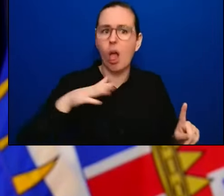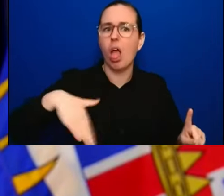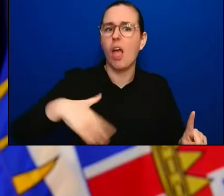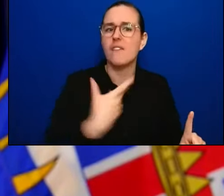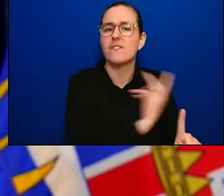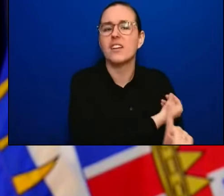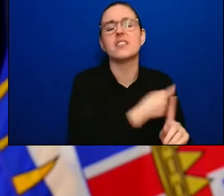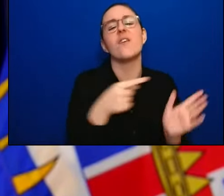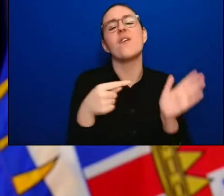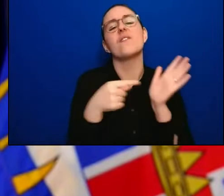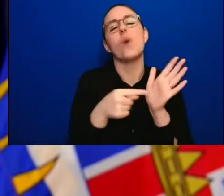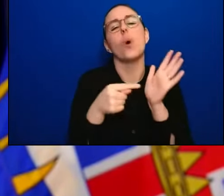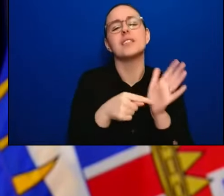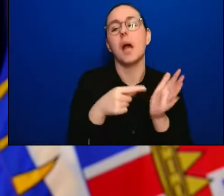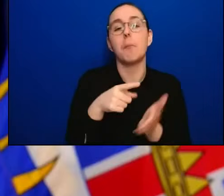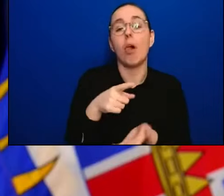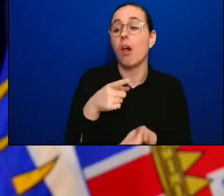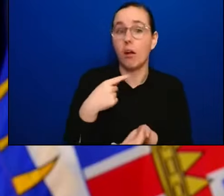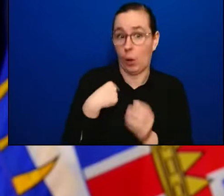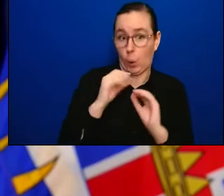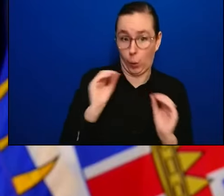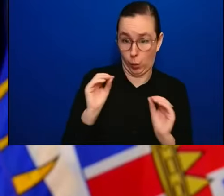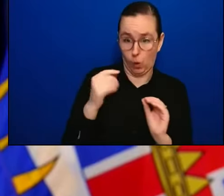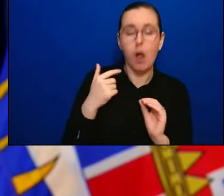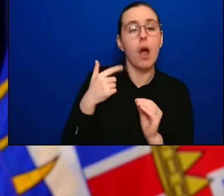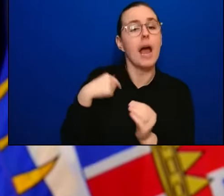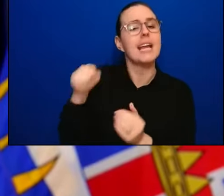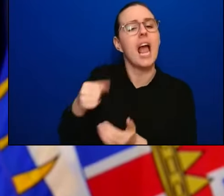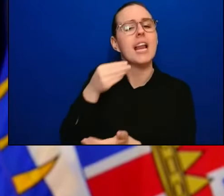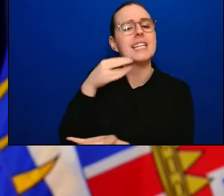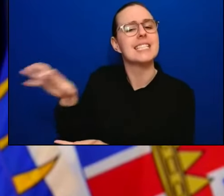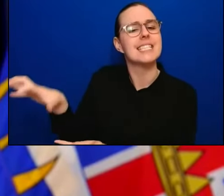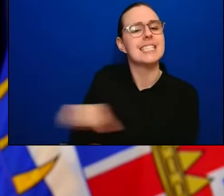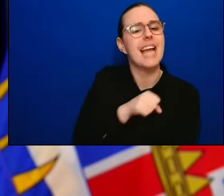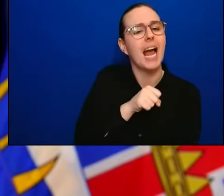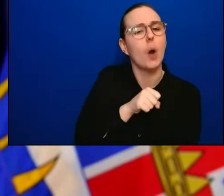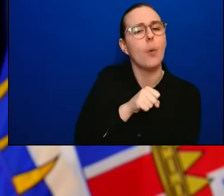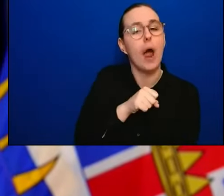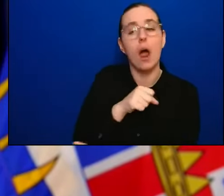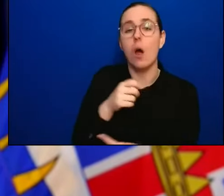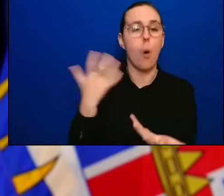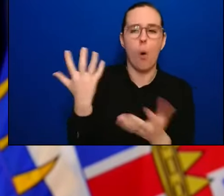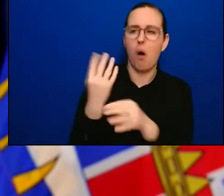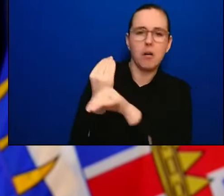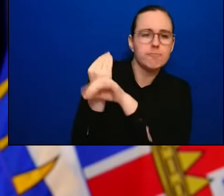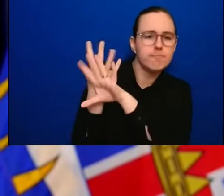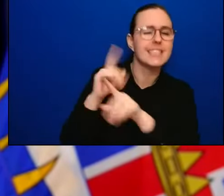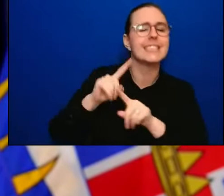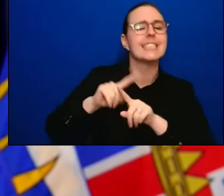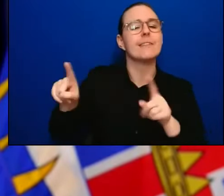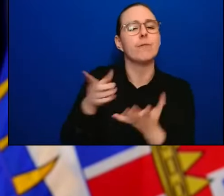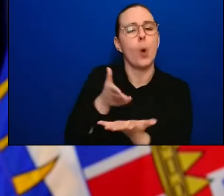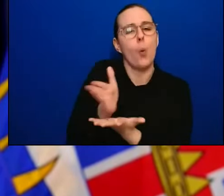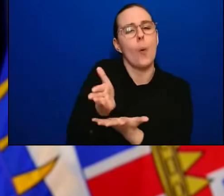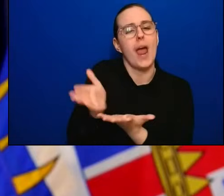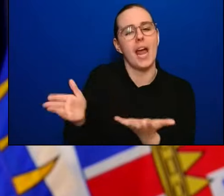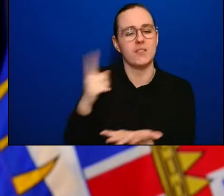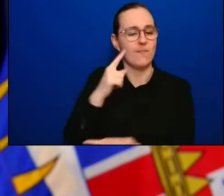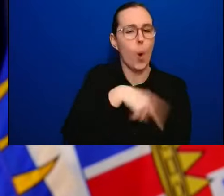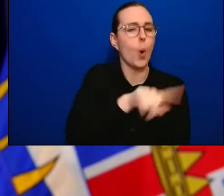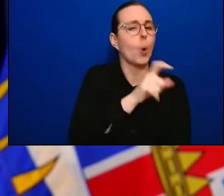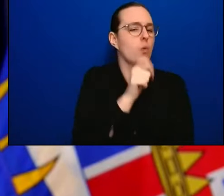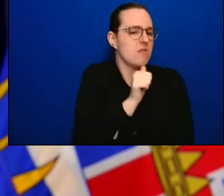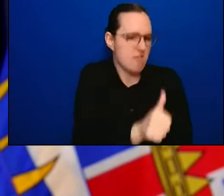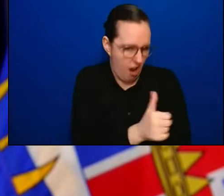watch things remotely. So it is about doing your own due diligence, but that is still there for people to use depending